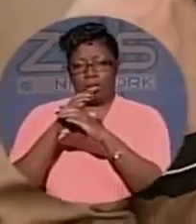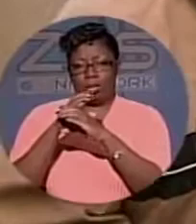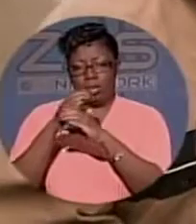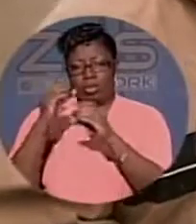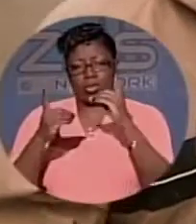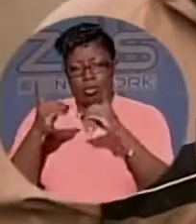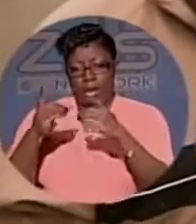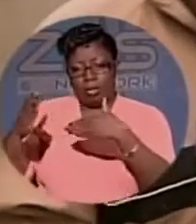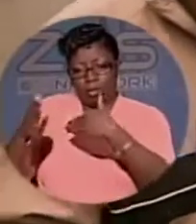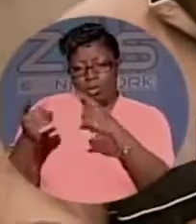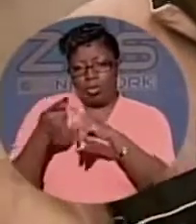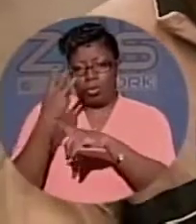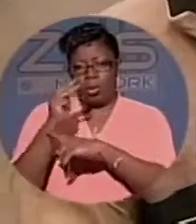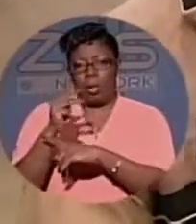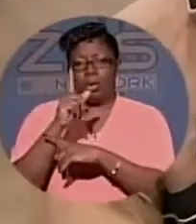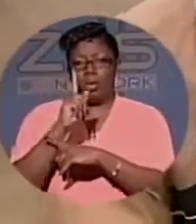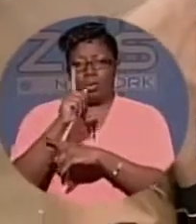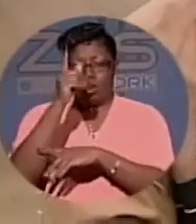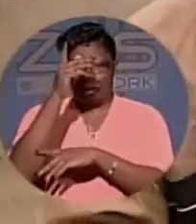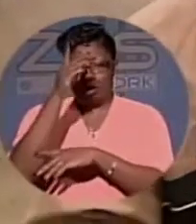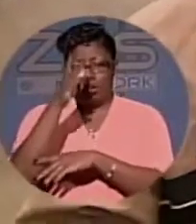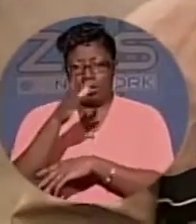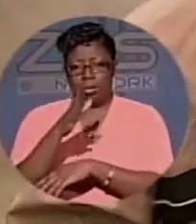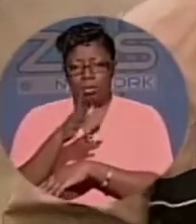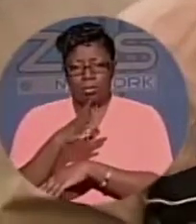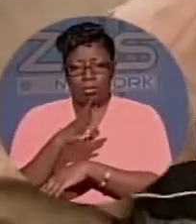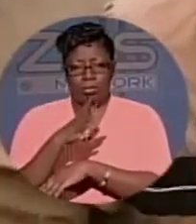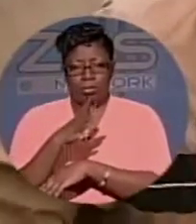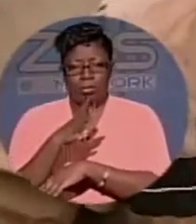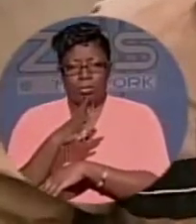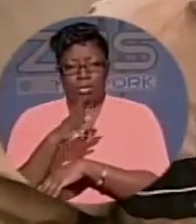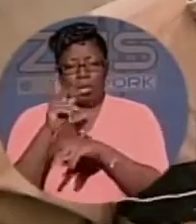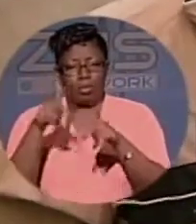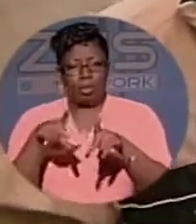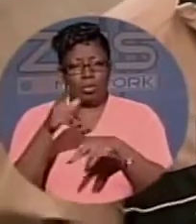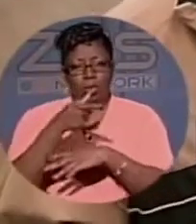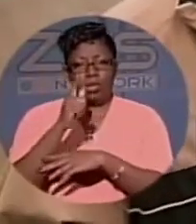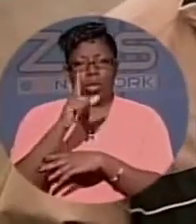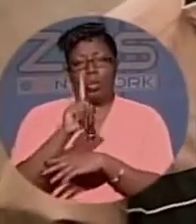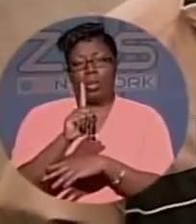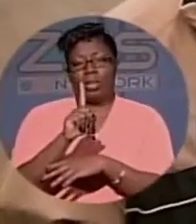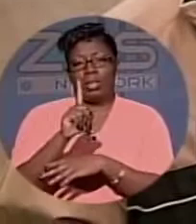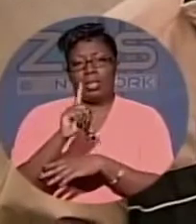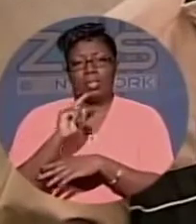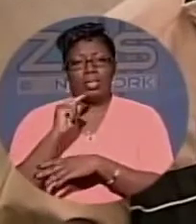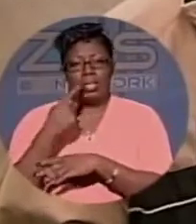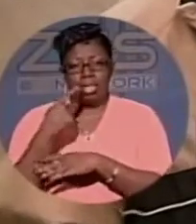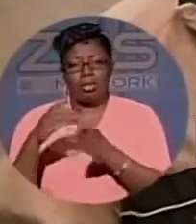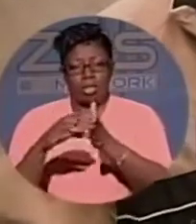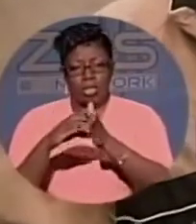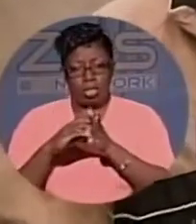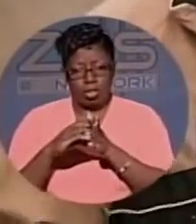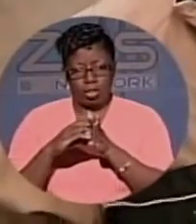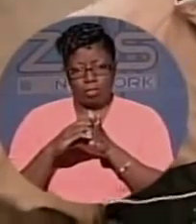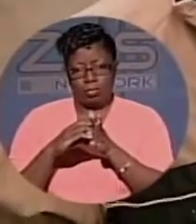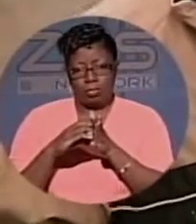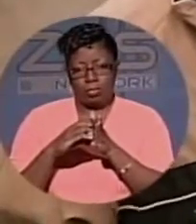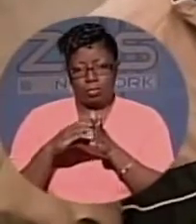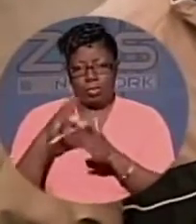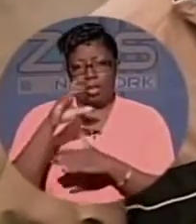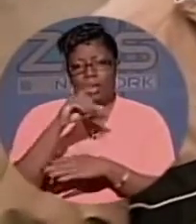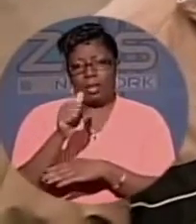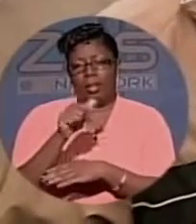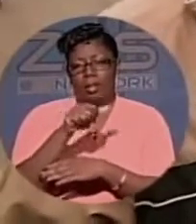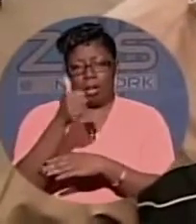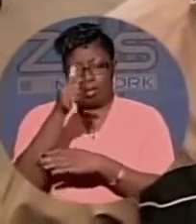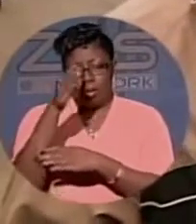One person was shot to the... In fact, both persons were shot. One is in serious condition at hospital. The other